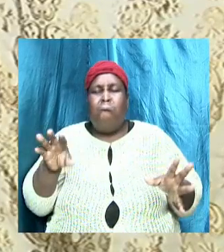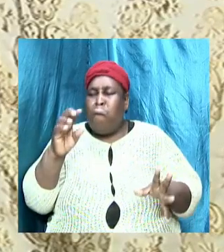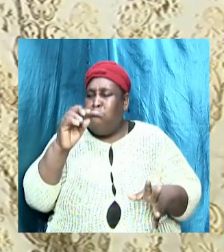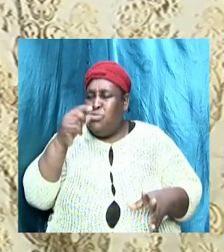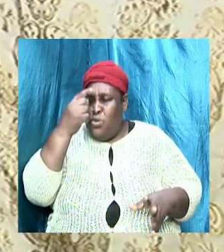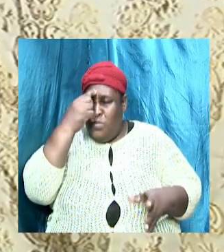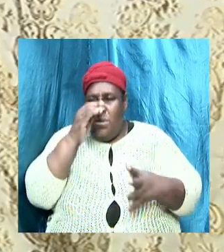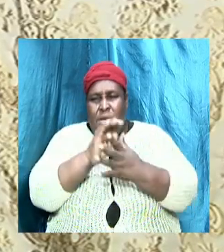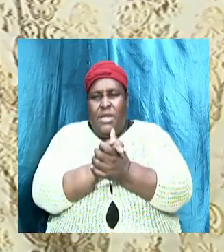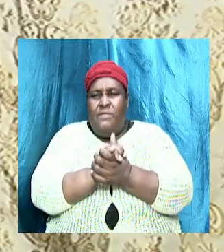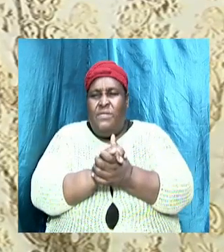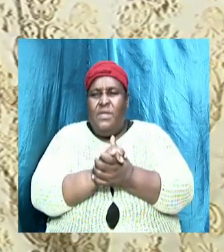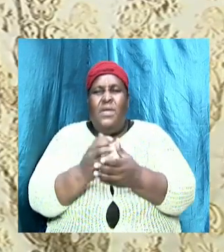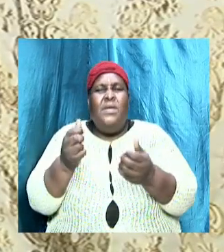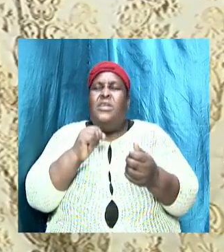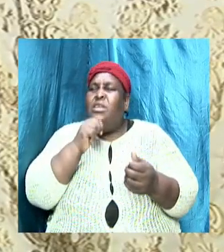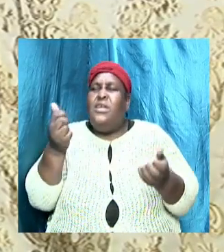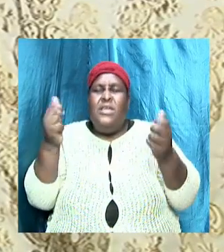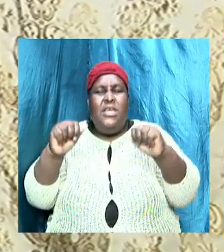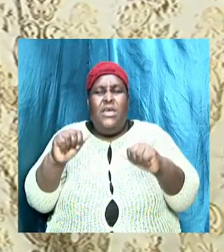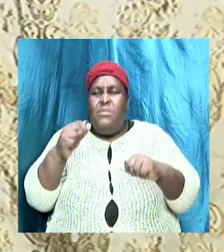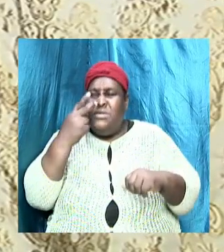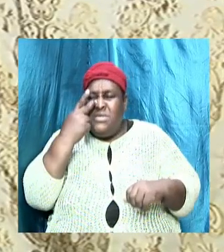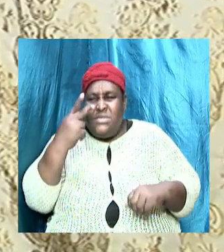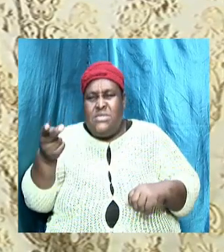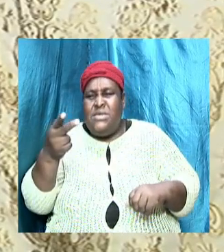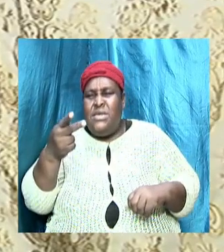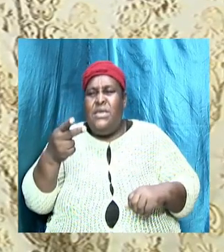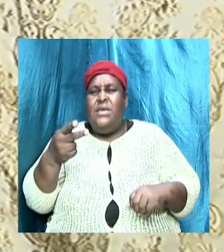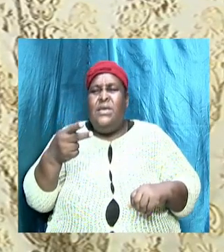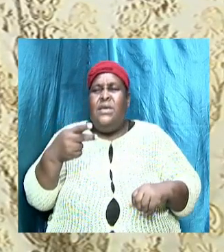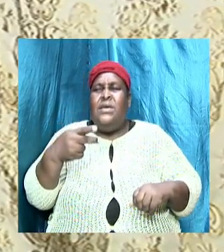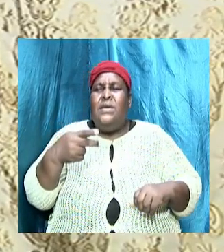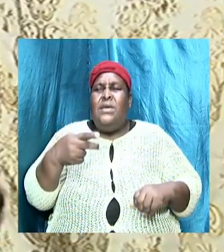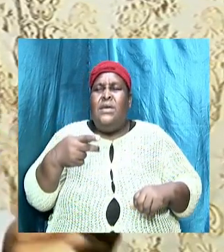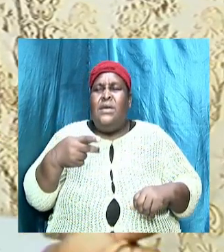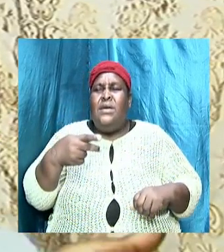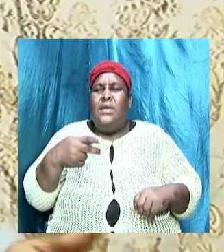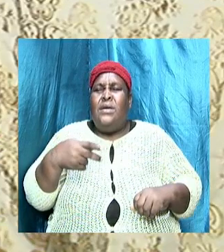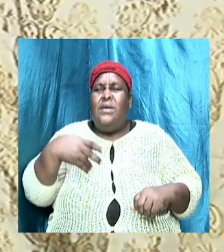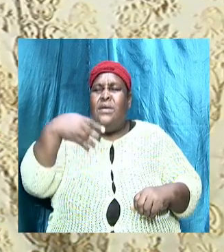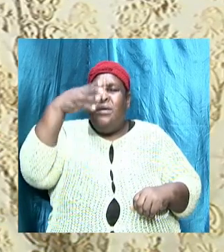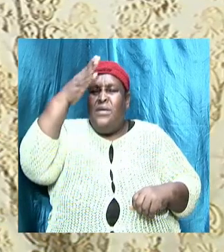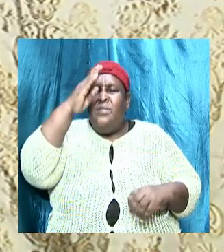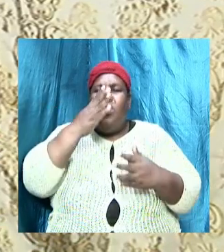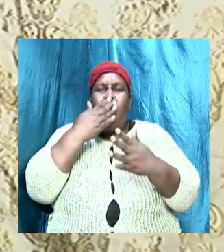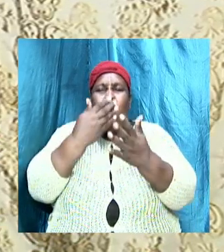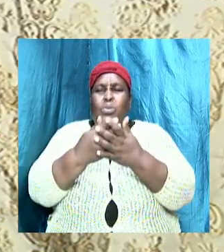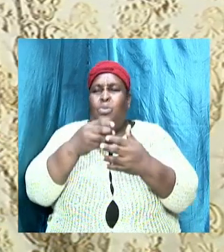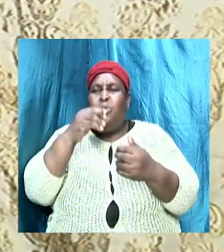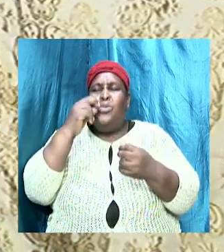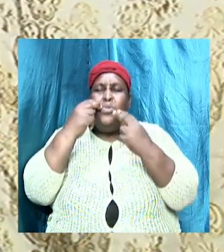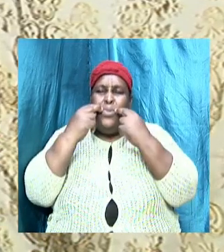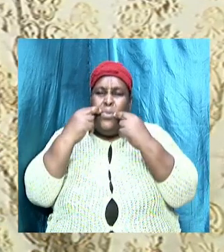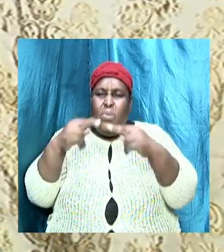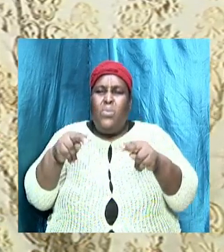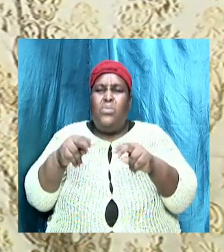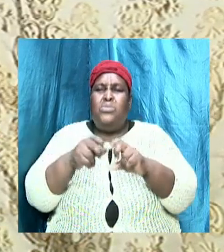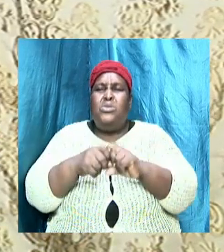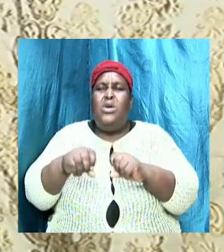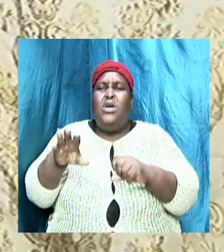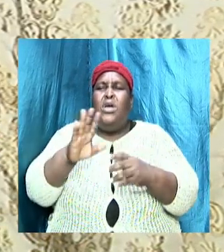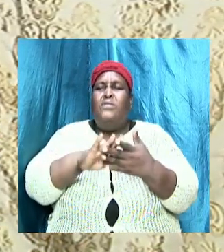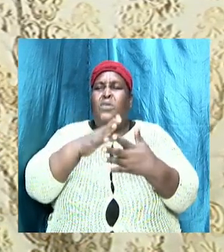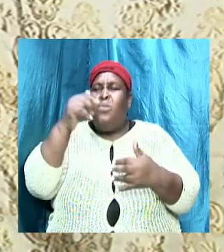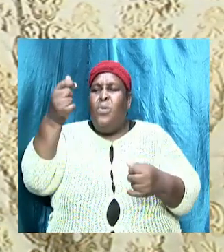light of the good news they don't understand this message about the glory of